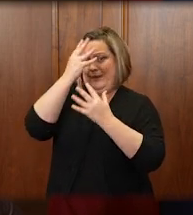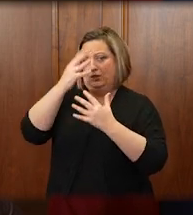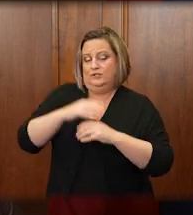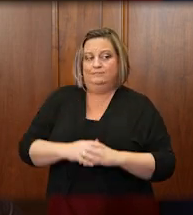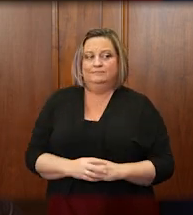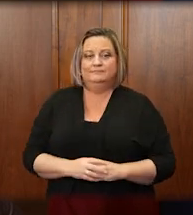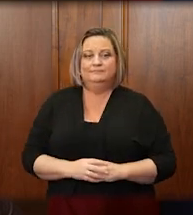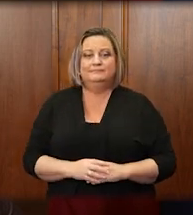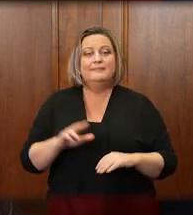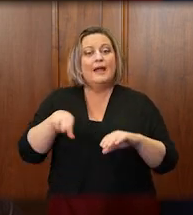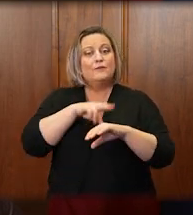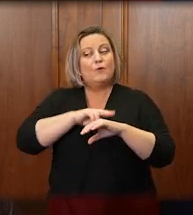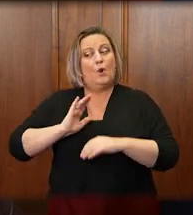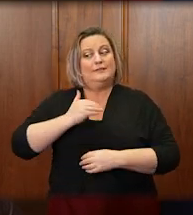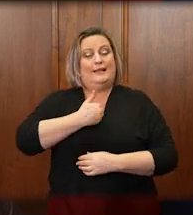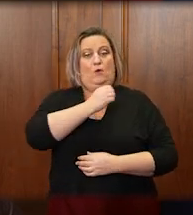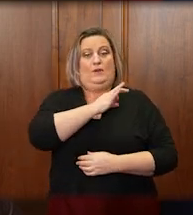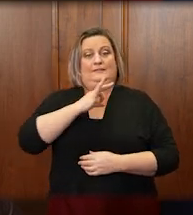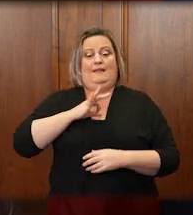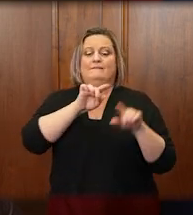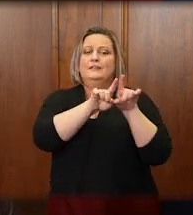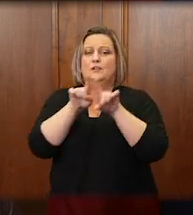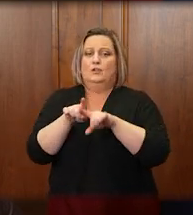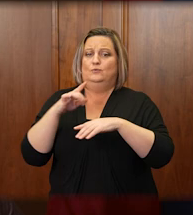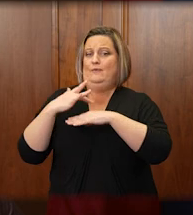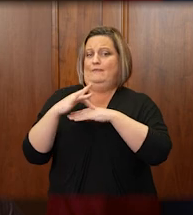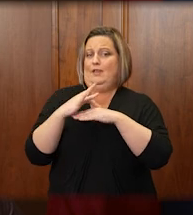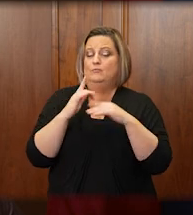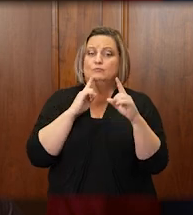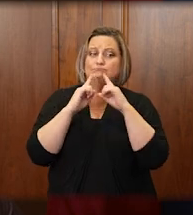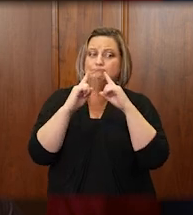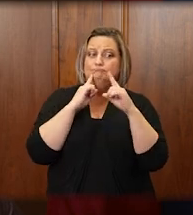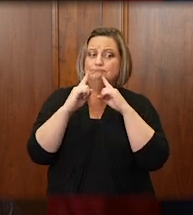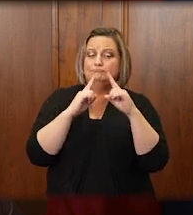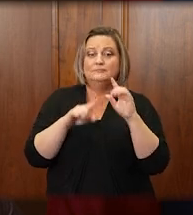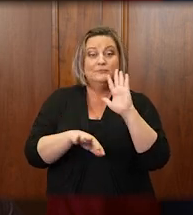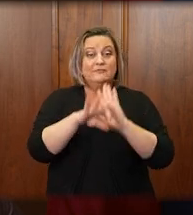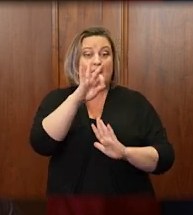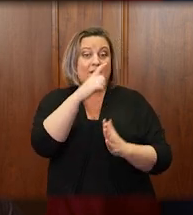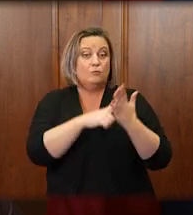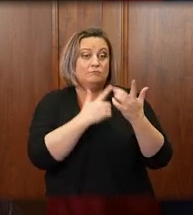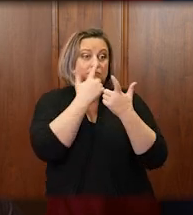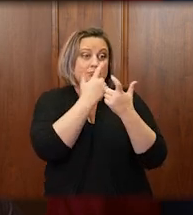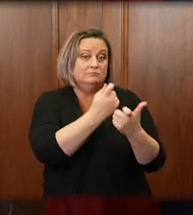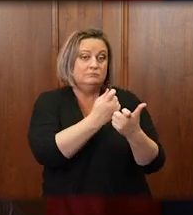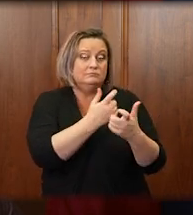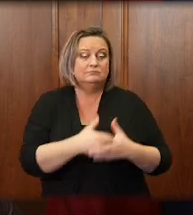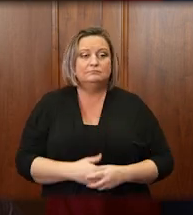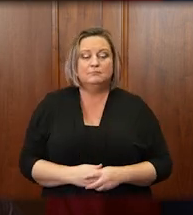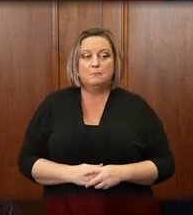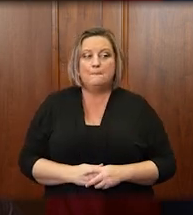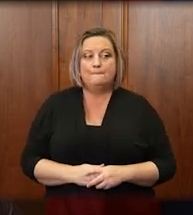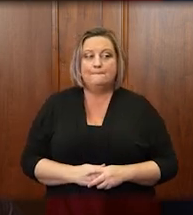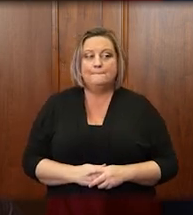And, of course, our staff is available to speak with you and help you find what you might be interested in if you have problems.